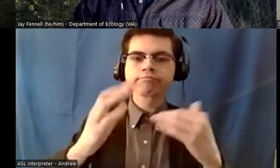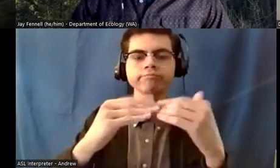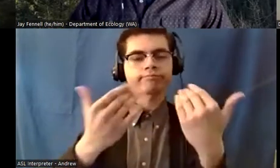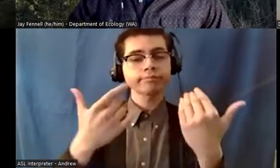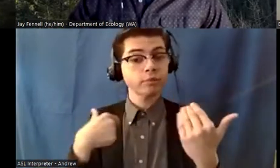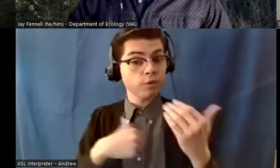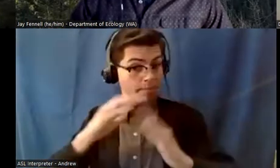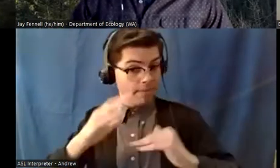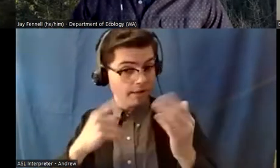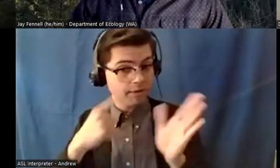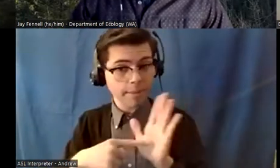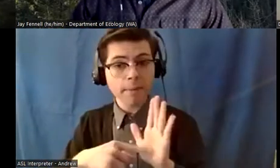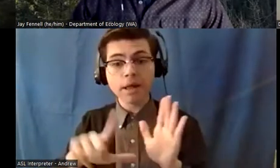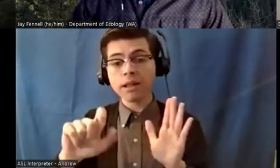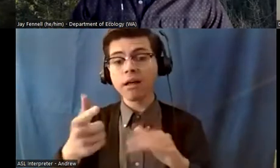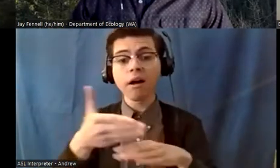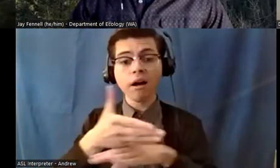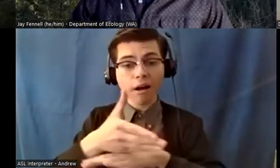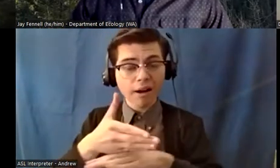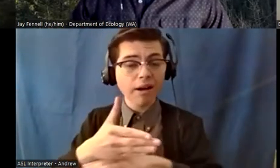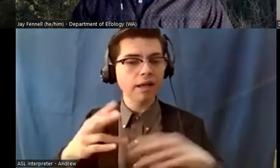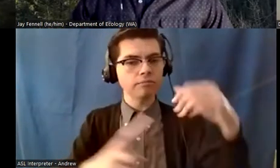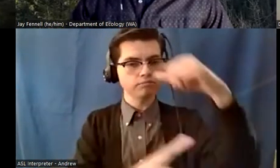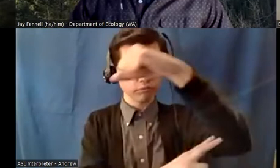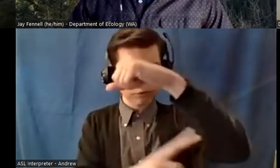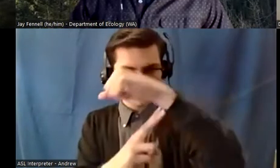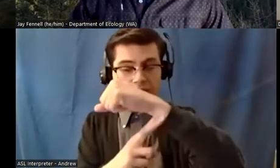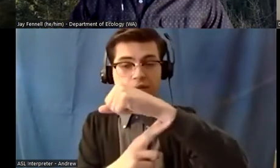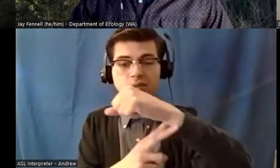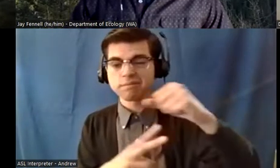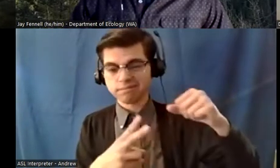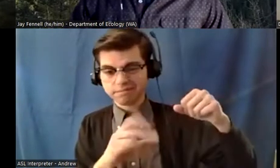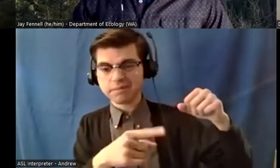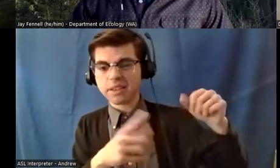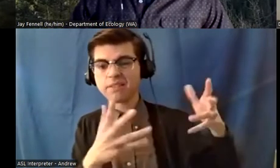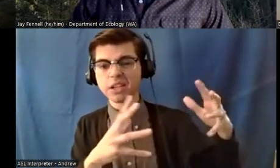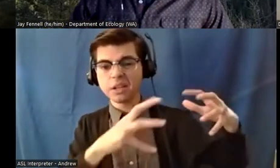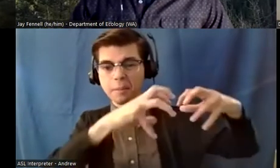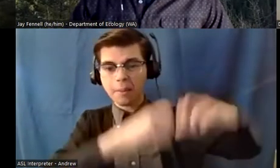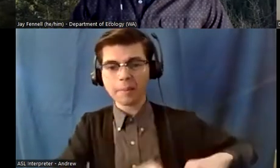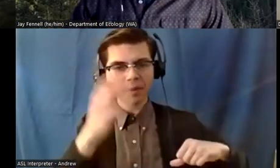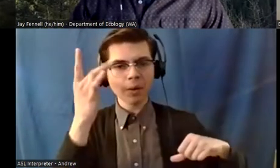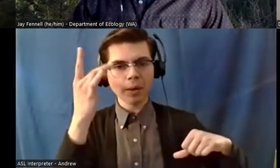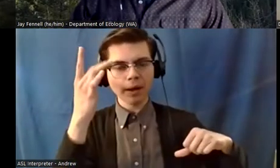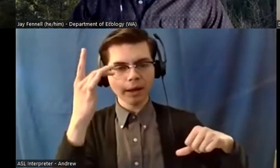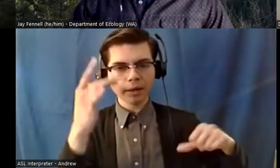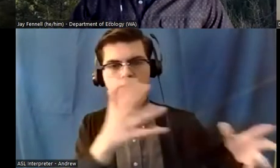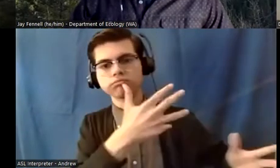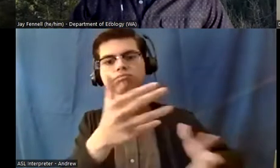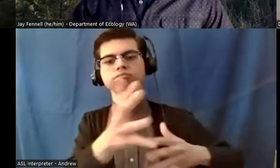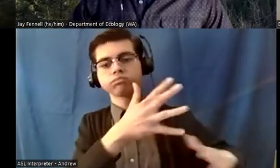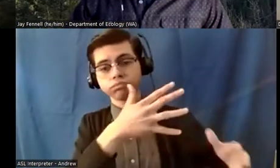had previously been blown out from flooding um got to move massive boulders out of you know